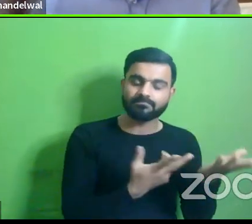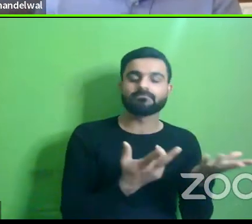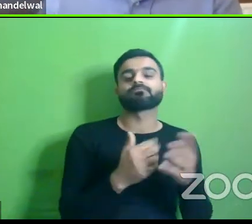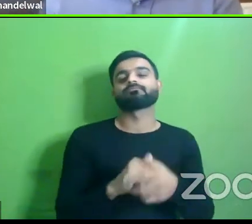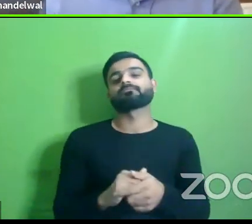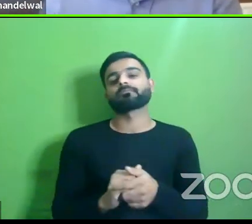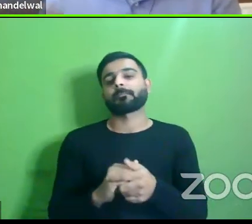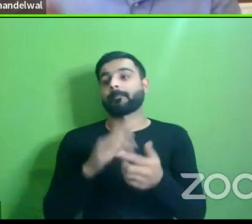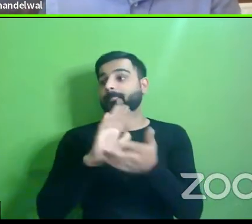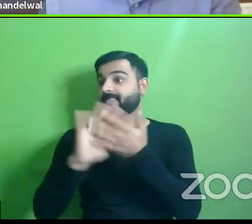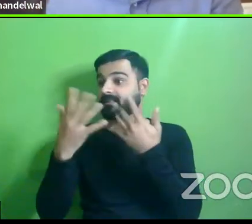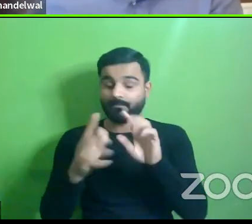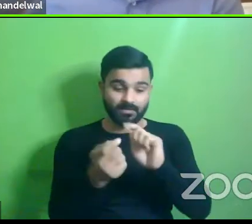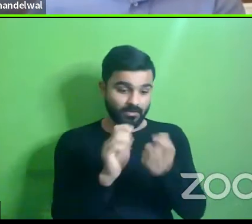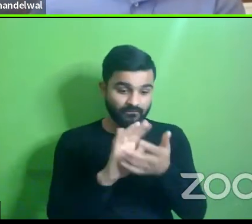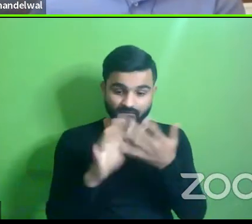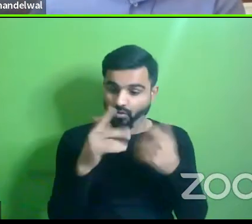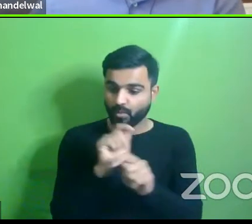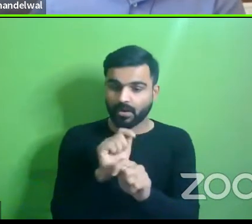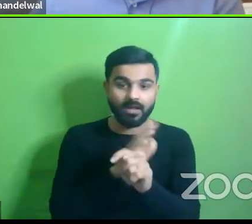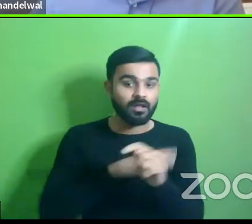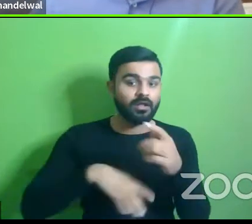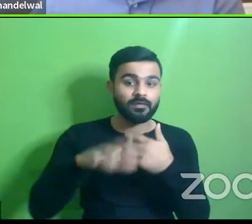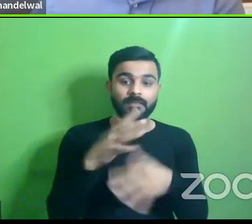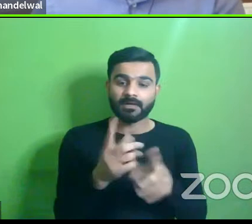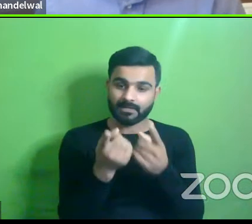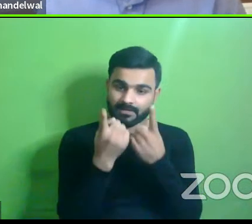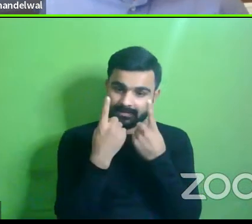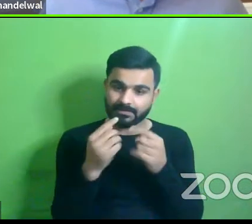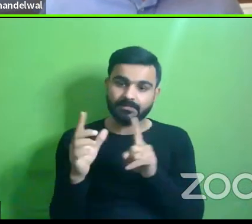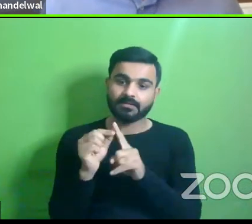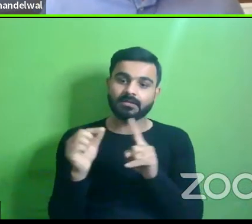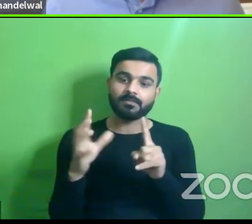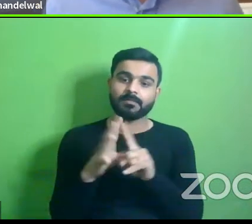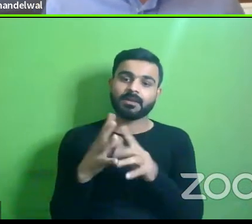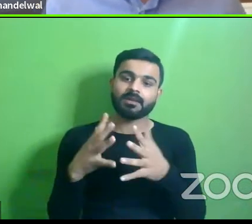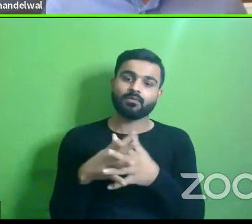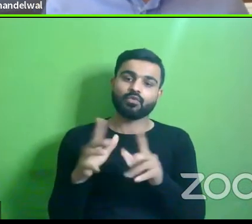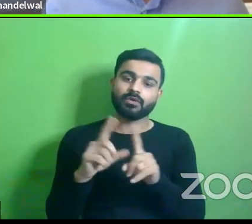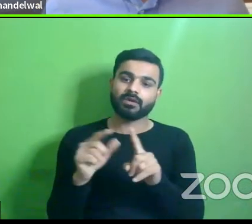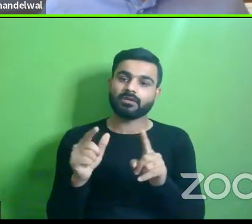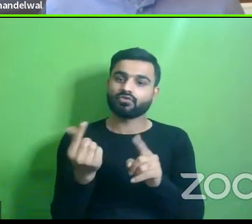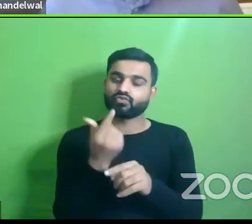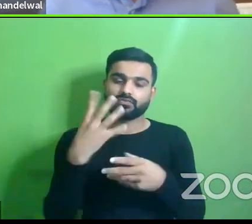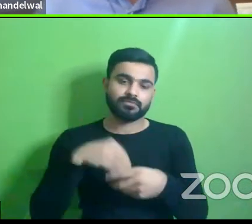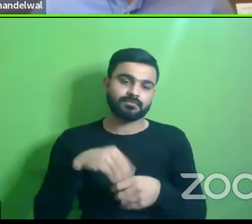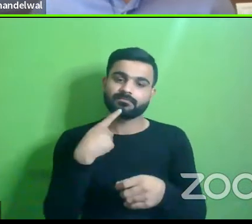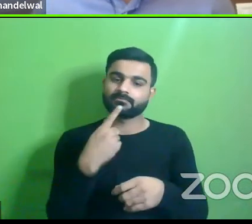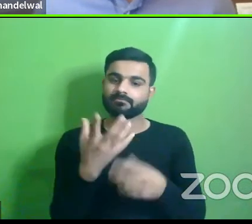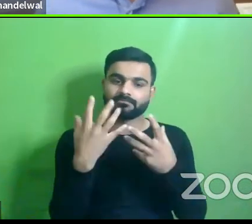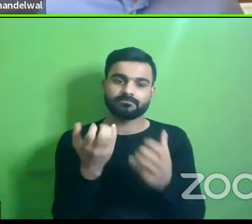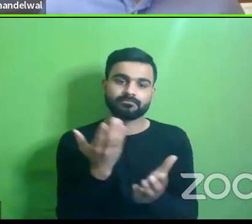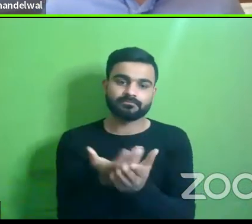what is done by the implementation team is eventually used by the pwd users so that's my couple of cents on it